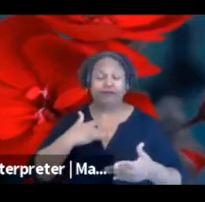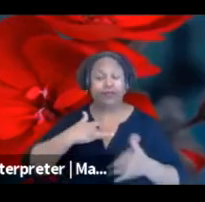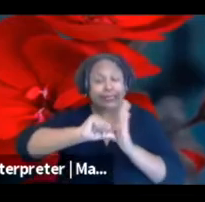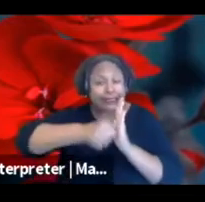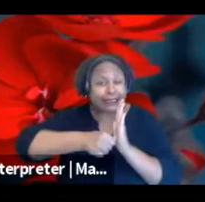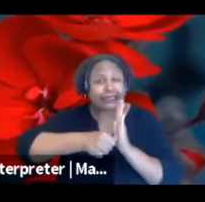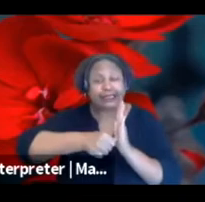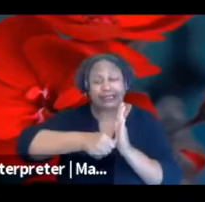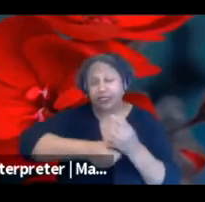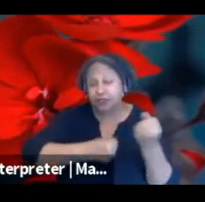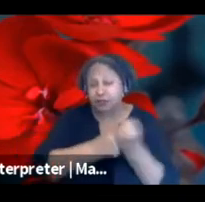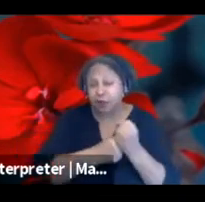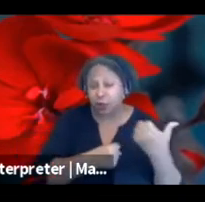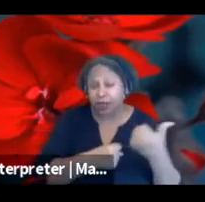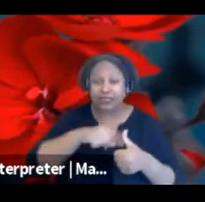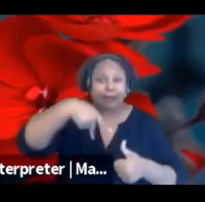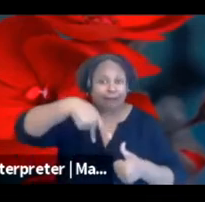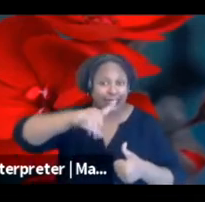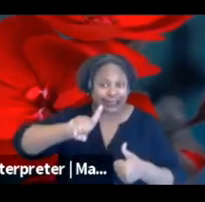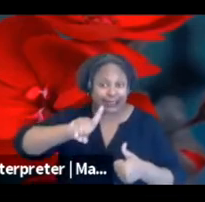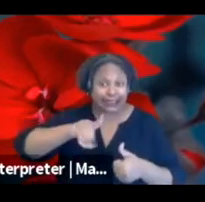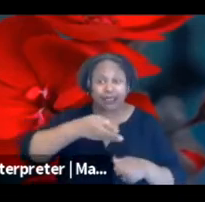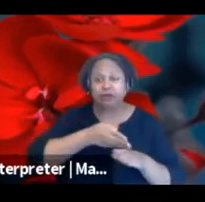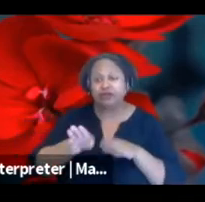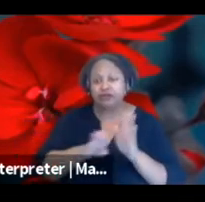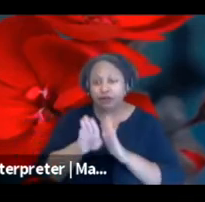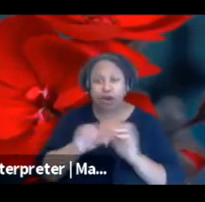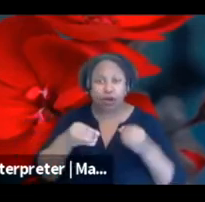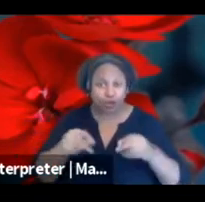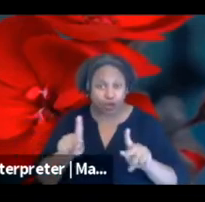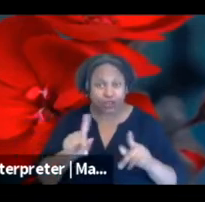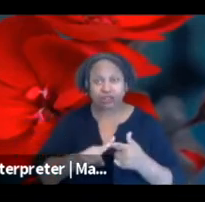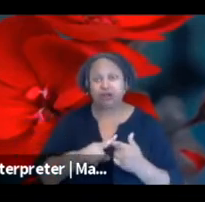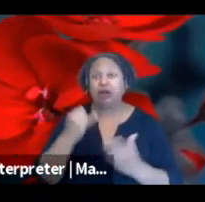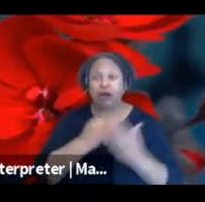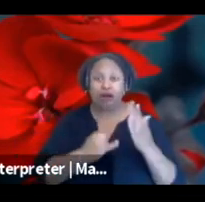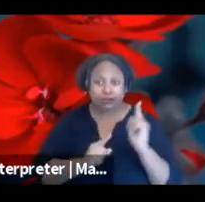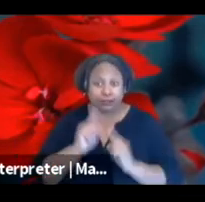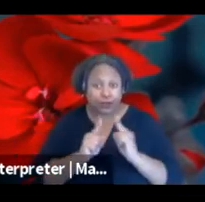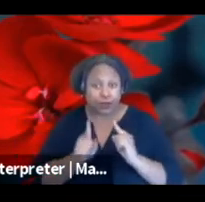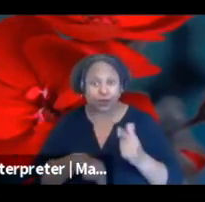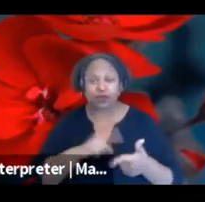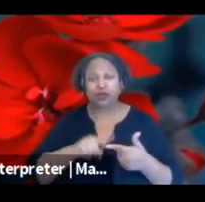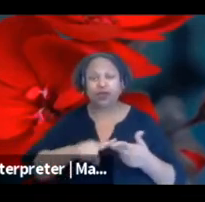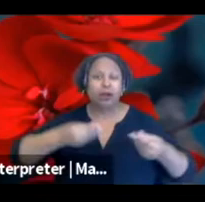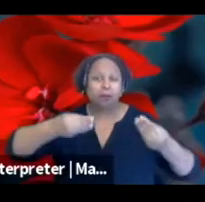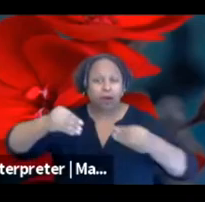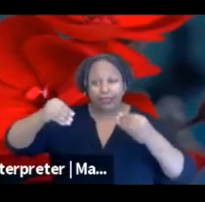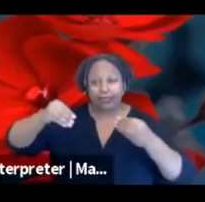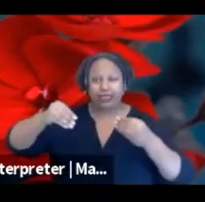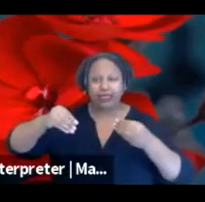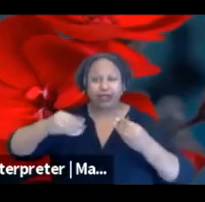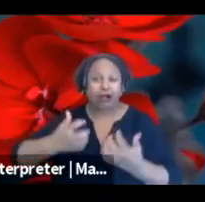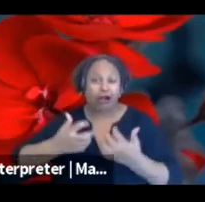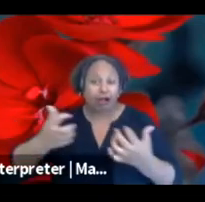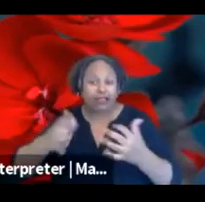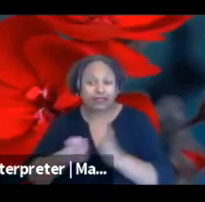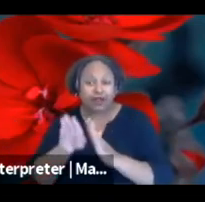support were professional development opportunities, artistic mentorship, and marketing and audience development.